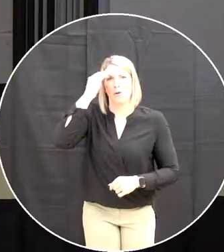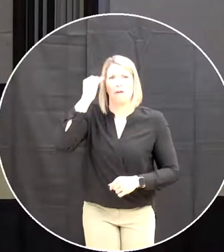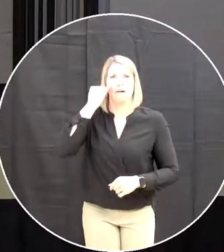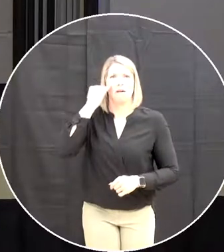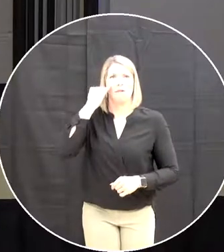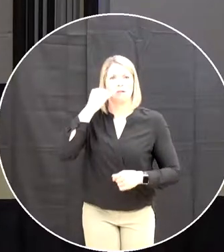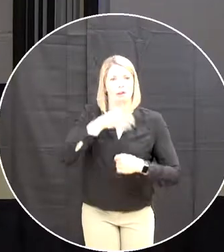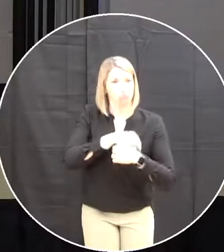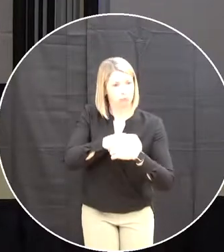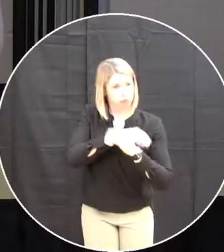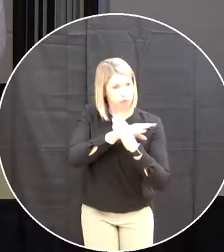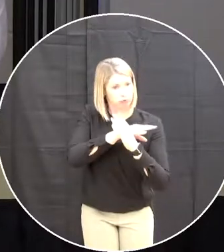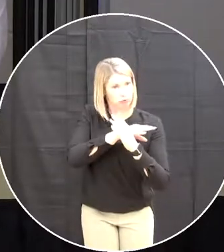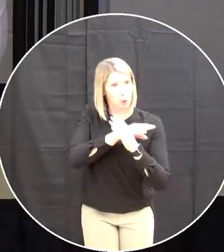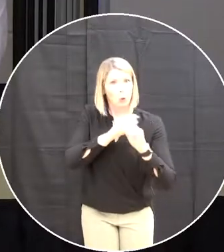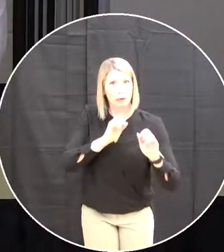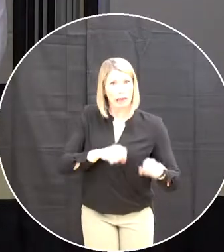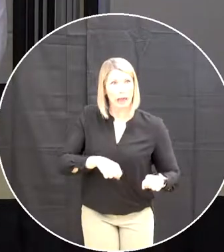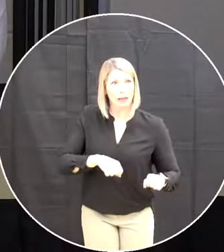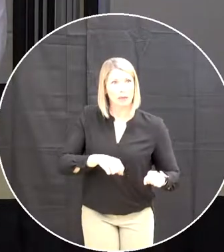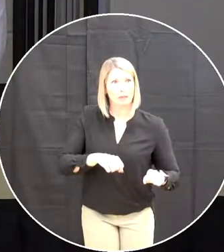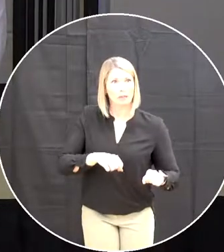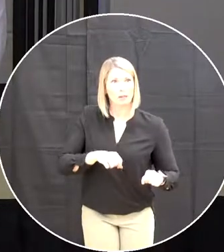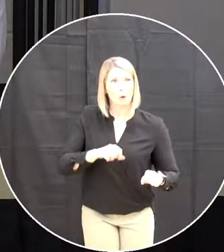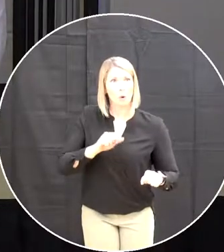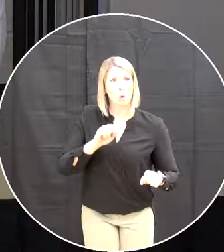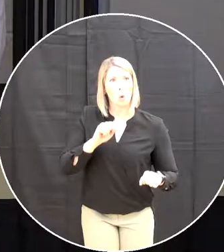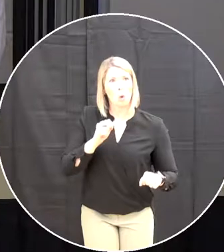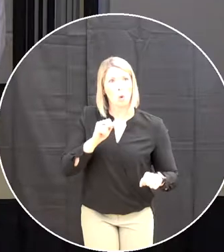we all came to saint john's